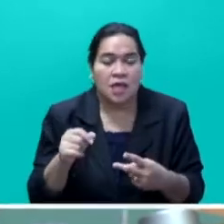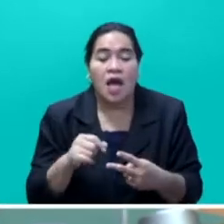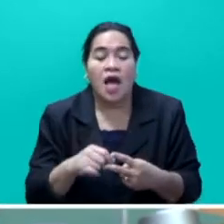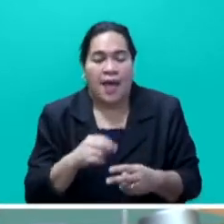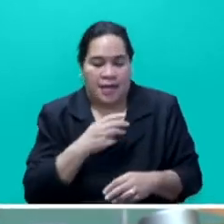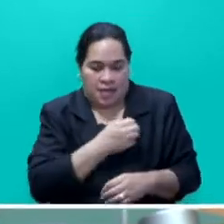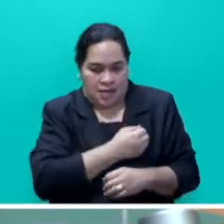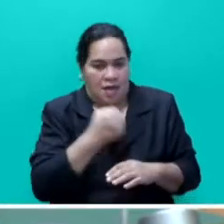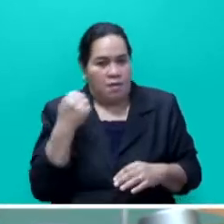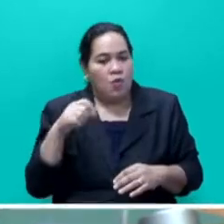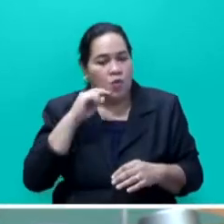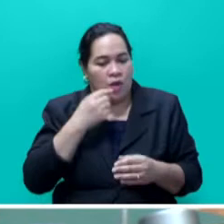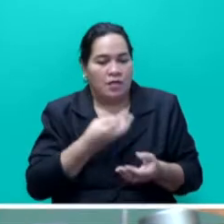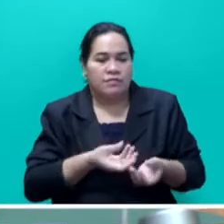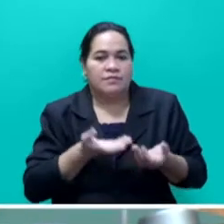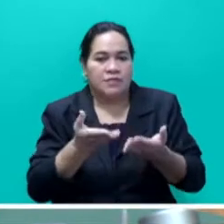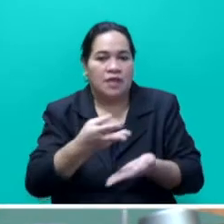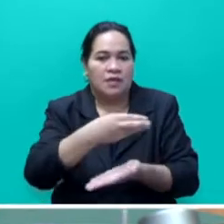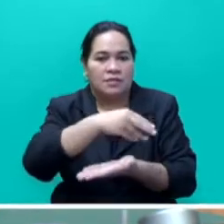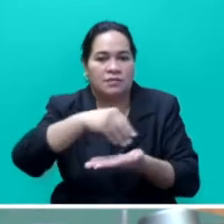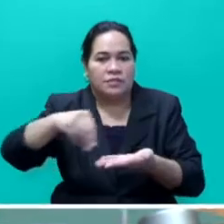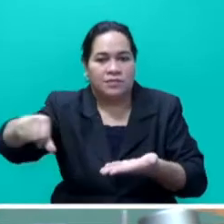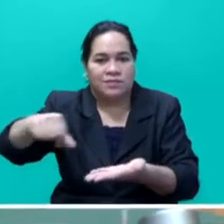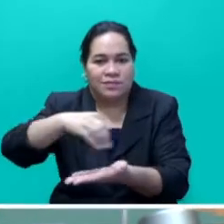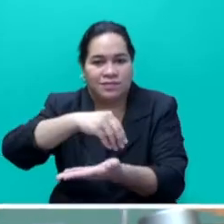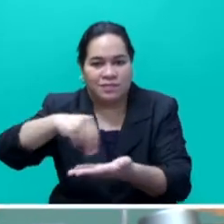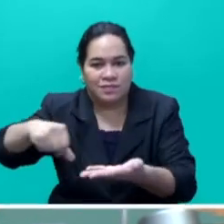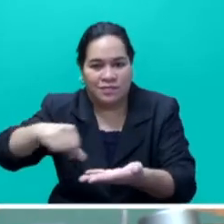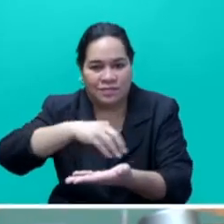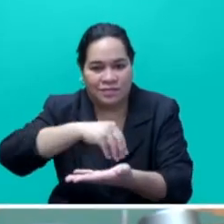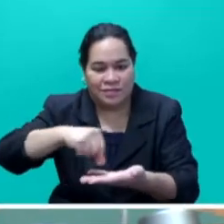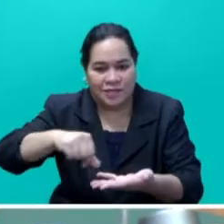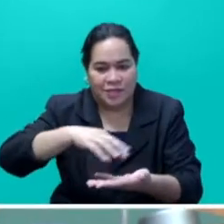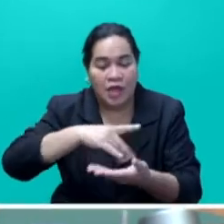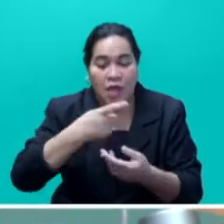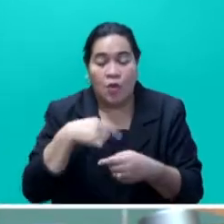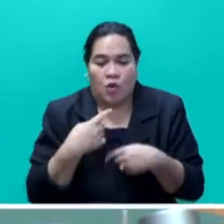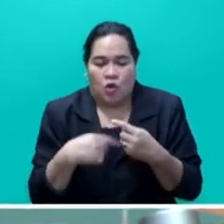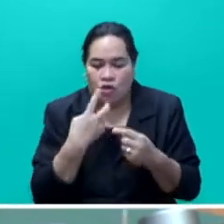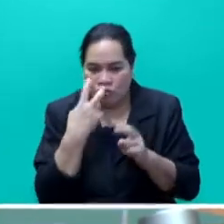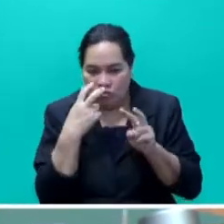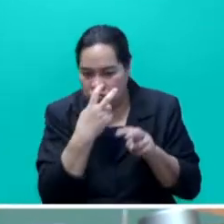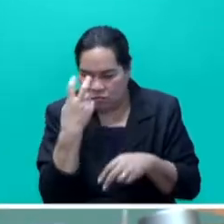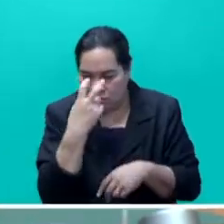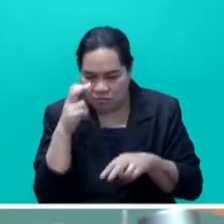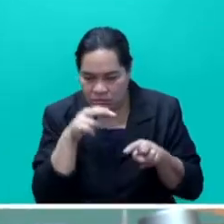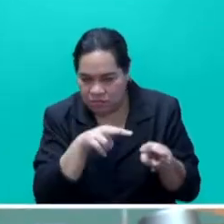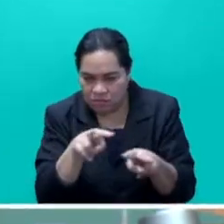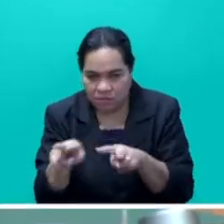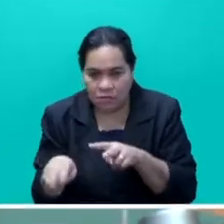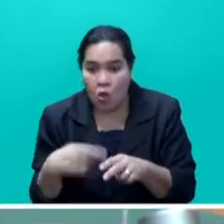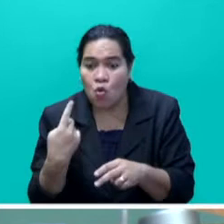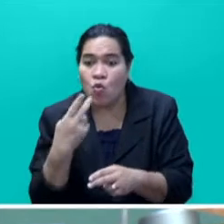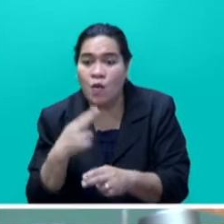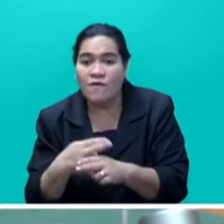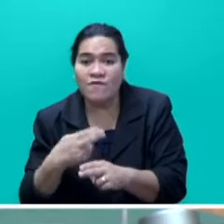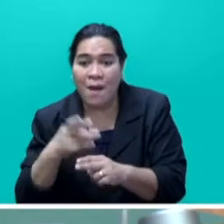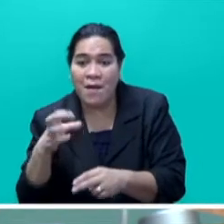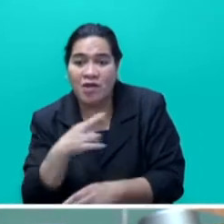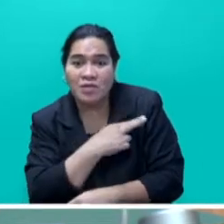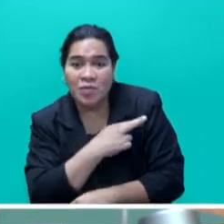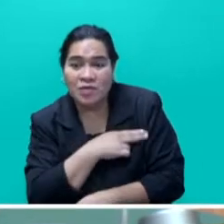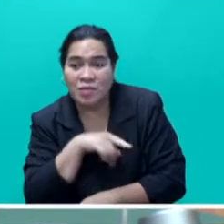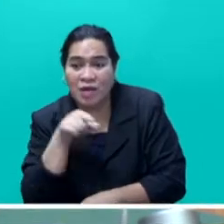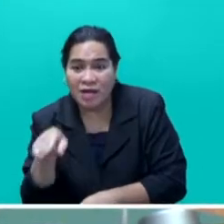and assist in the establishment of the orchard and also conduct regular monitoring of the program, while the farmer will be responsible for the land